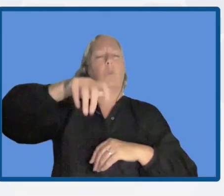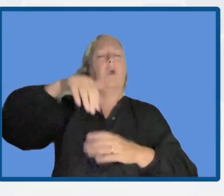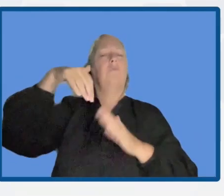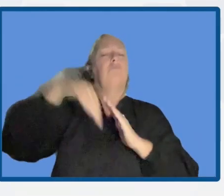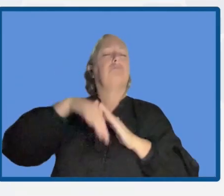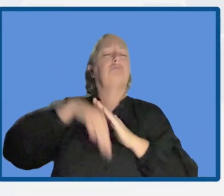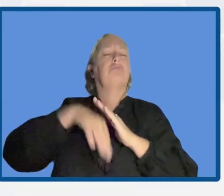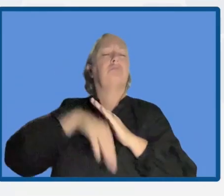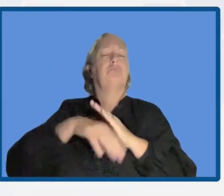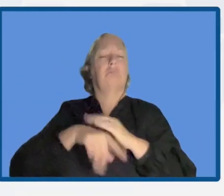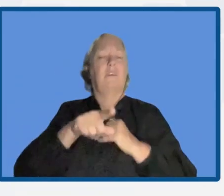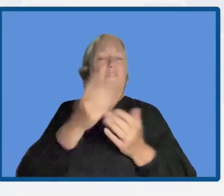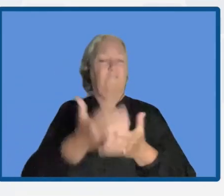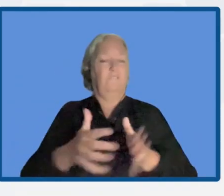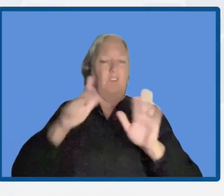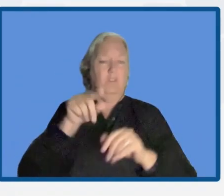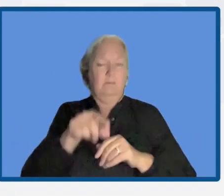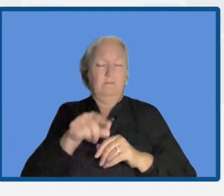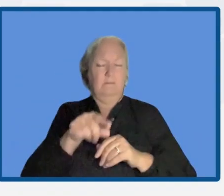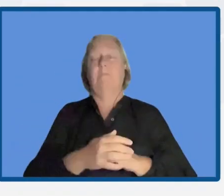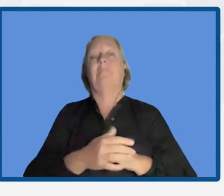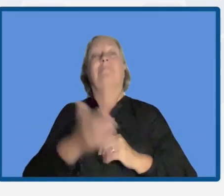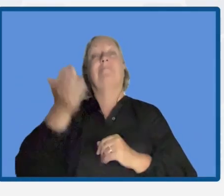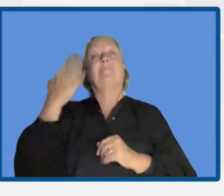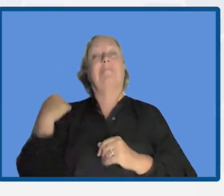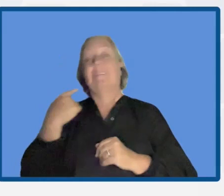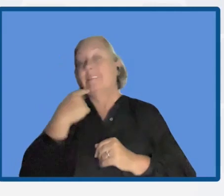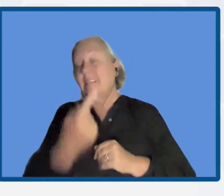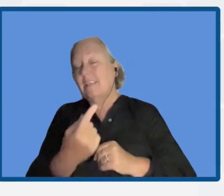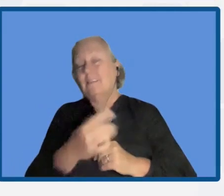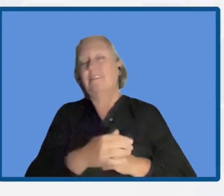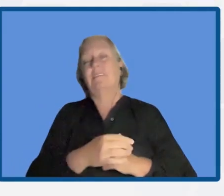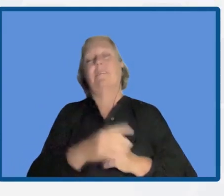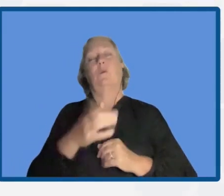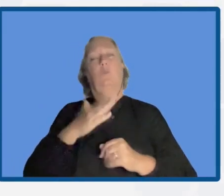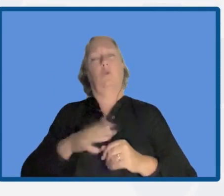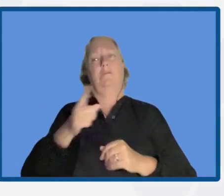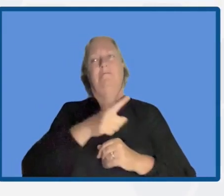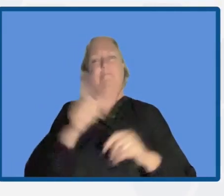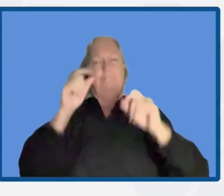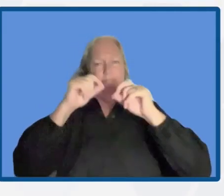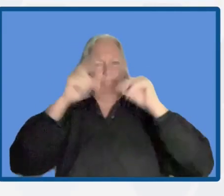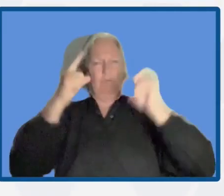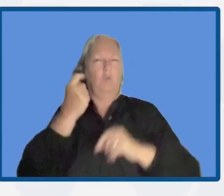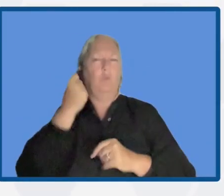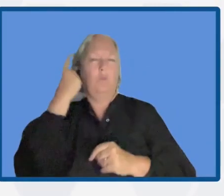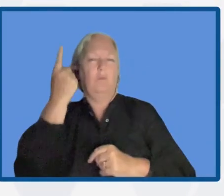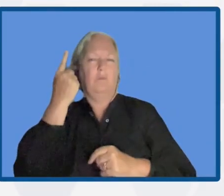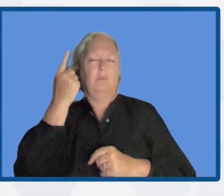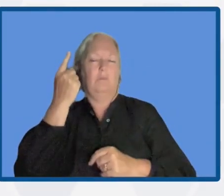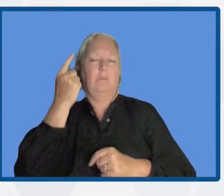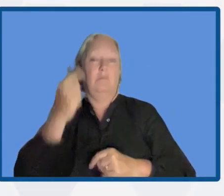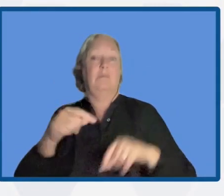As Jorge was saying, this has to do with raising awareness. We are increasingly